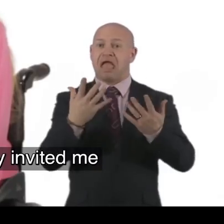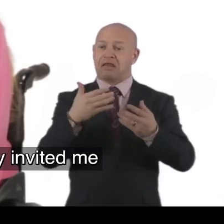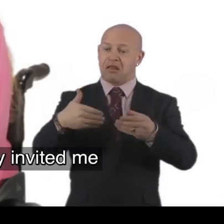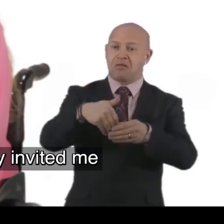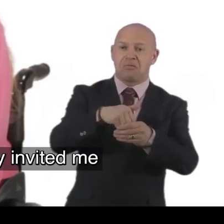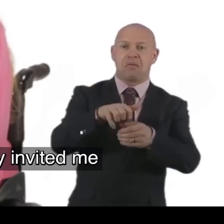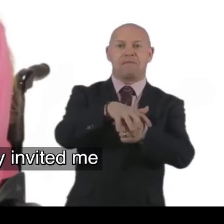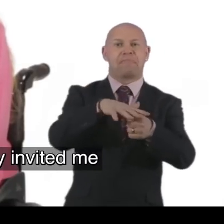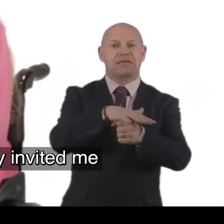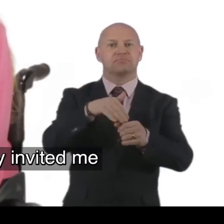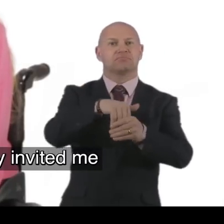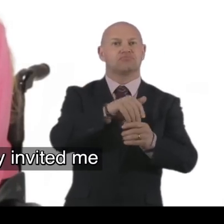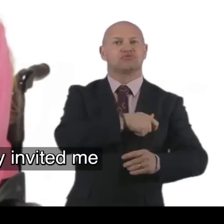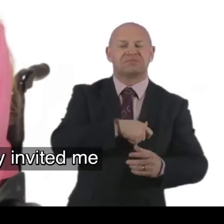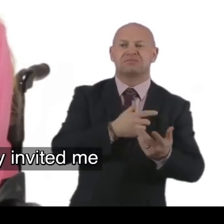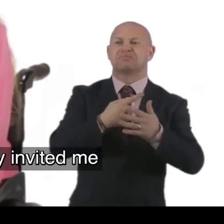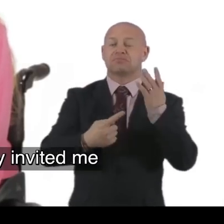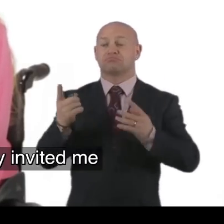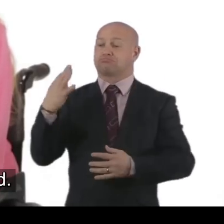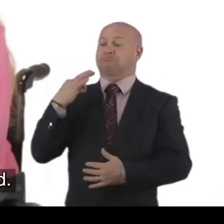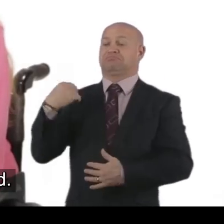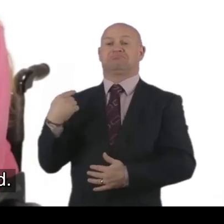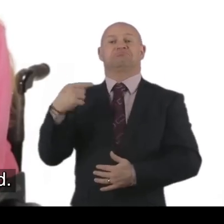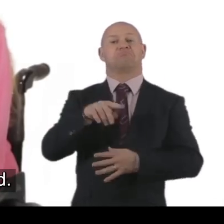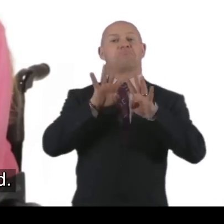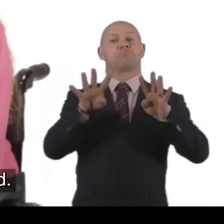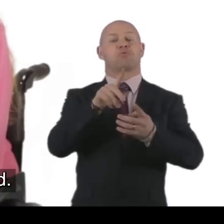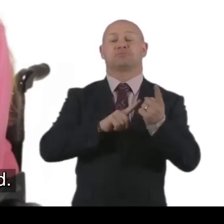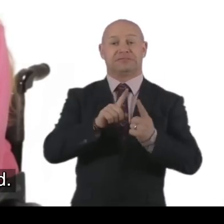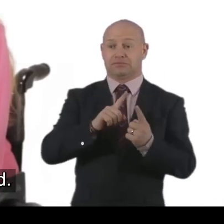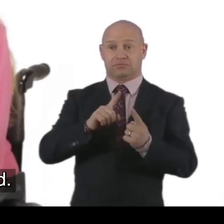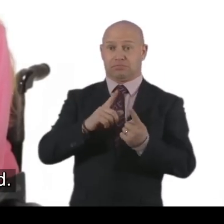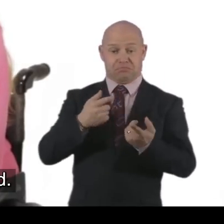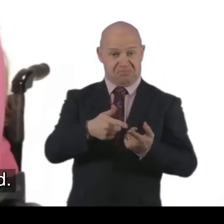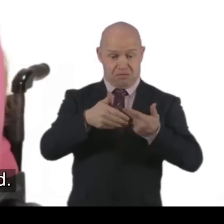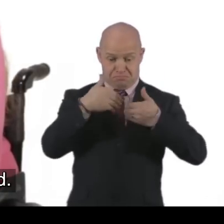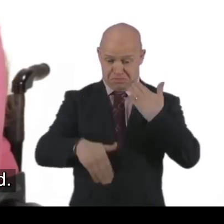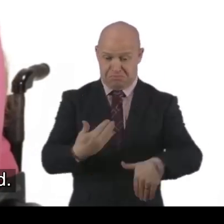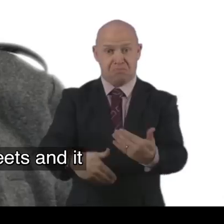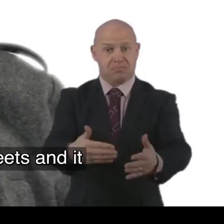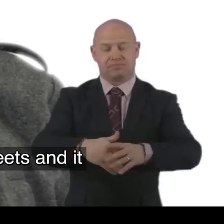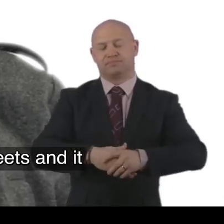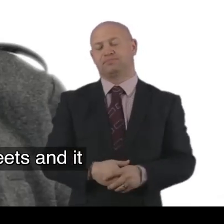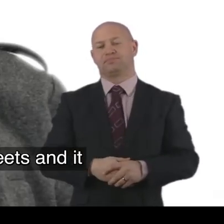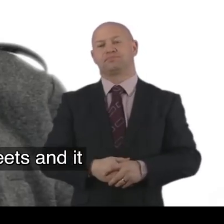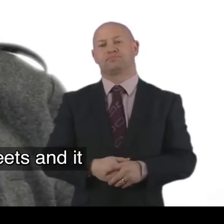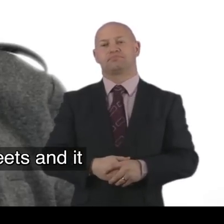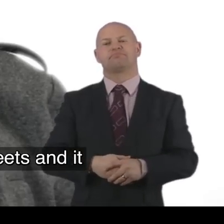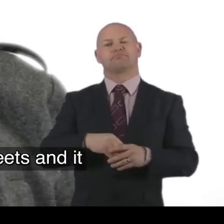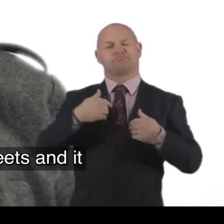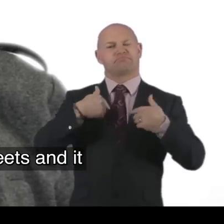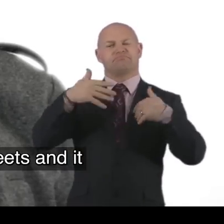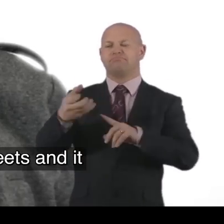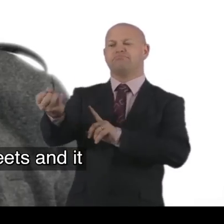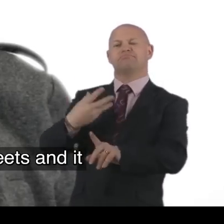there was placements on. And they invited me along to one of the board meetings. And from there it was just straight forward. I was reading the letters